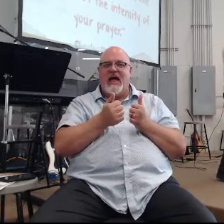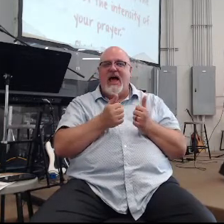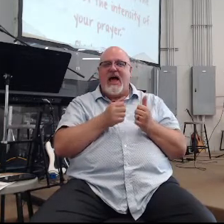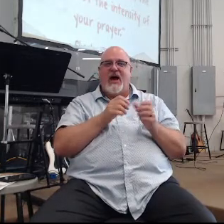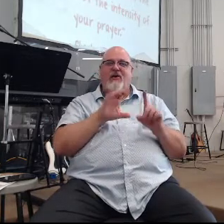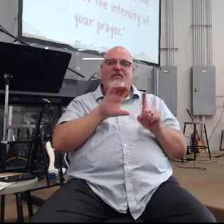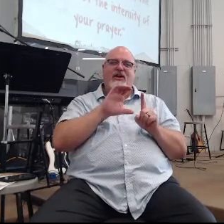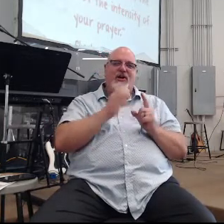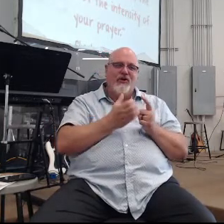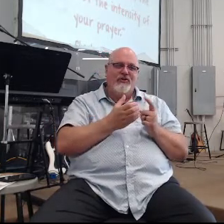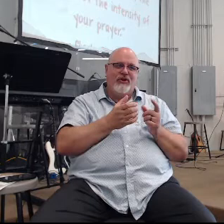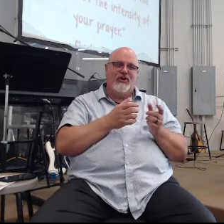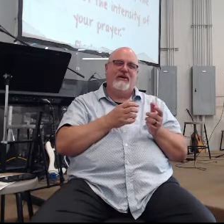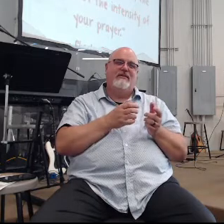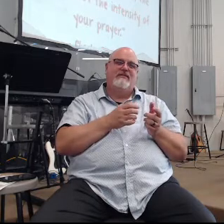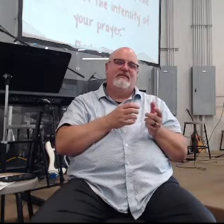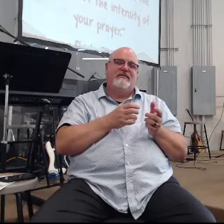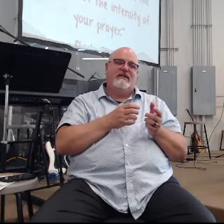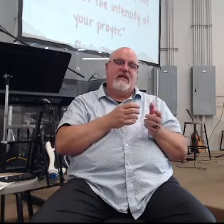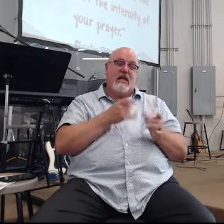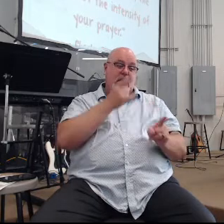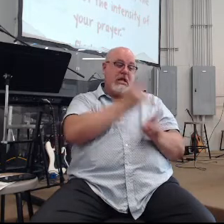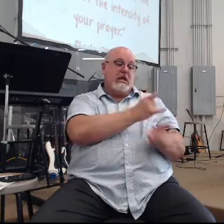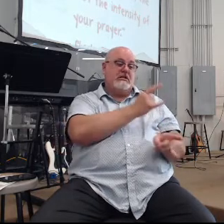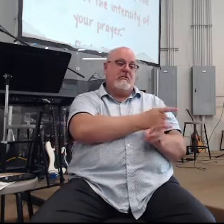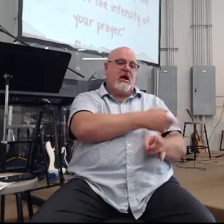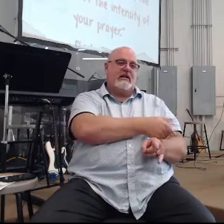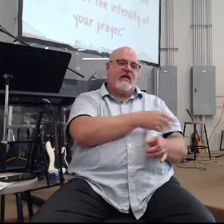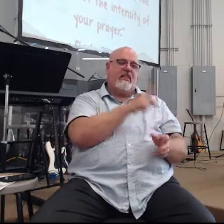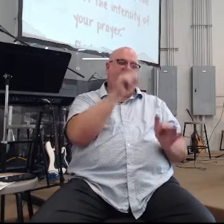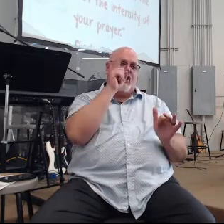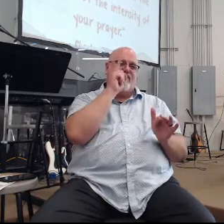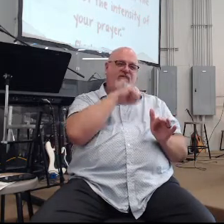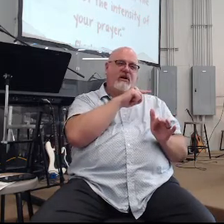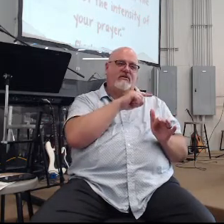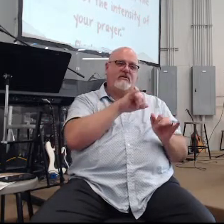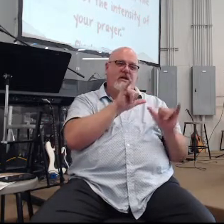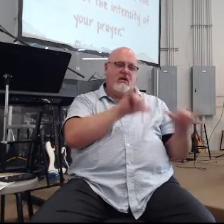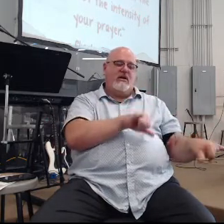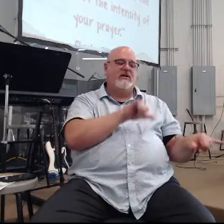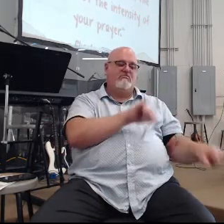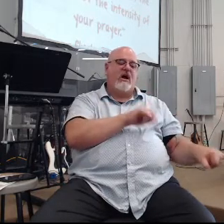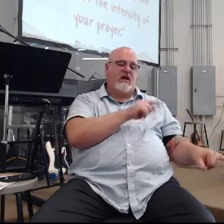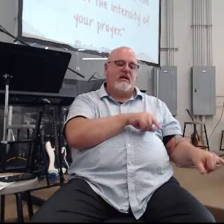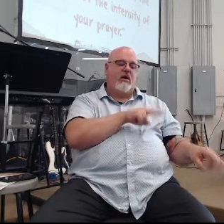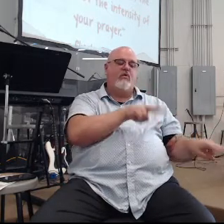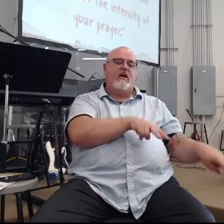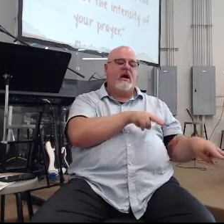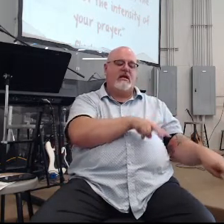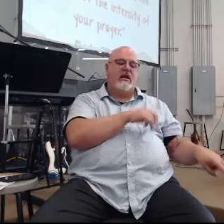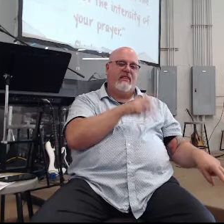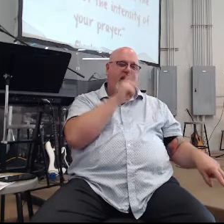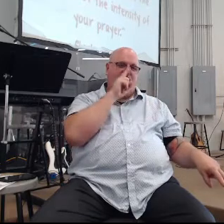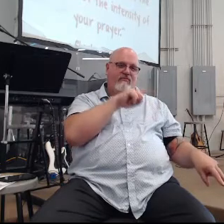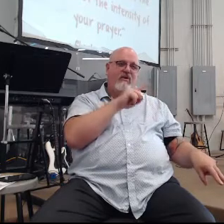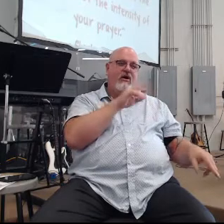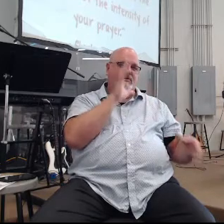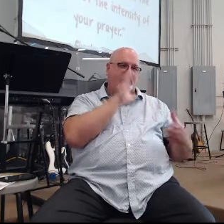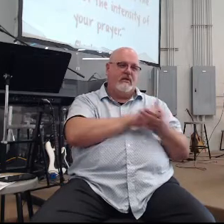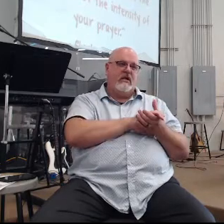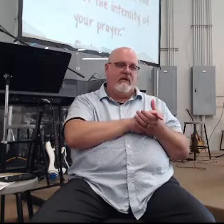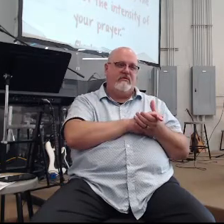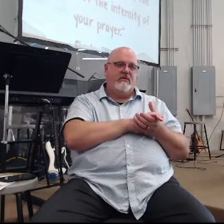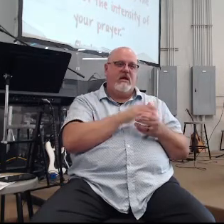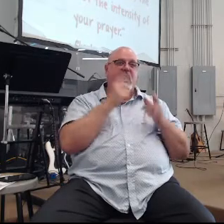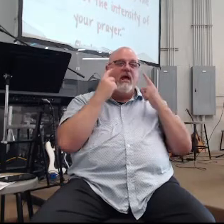Elijah is mocking their false belief like in their face and they cried out louder and they cut